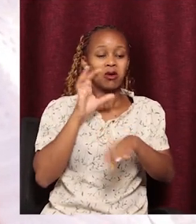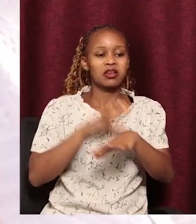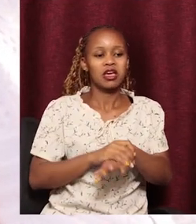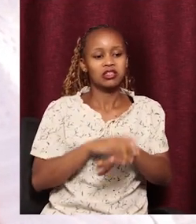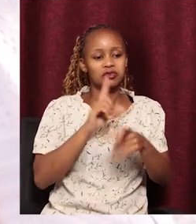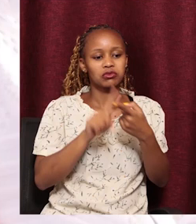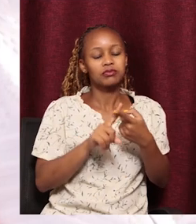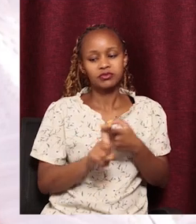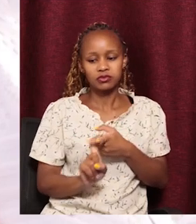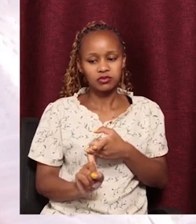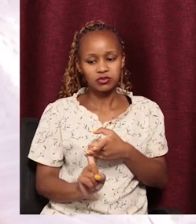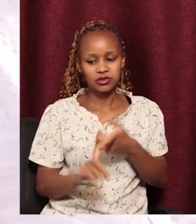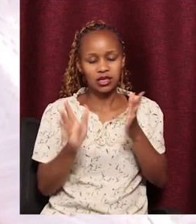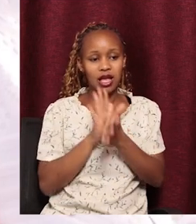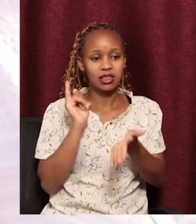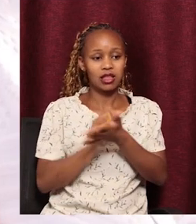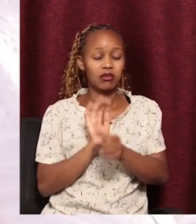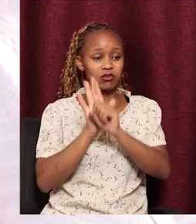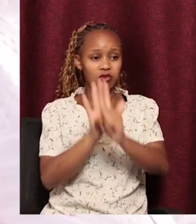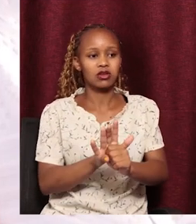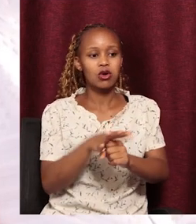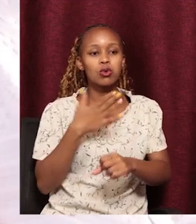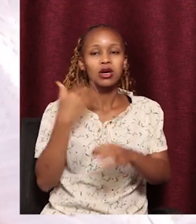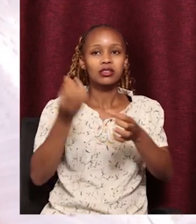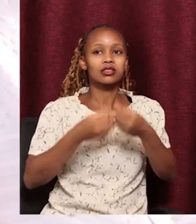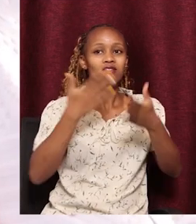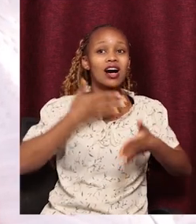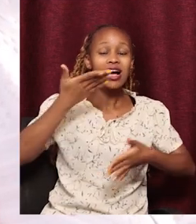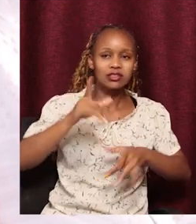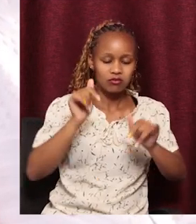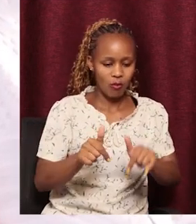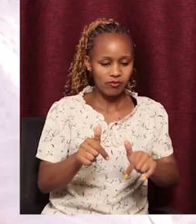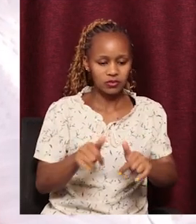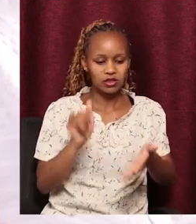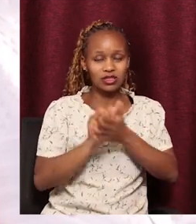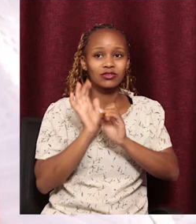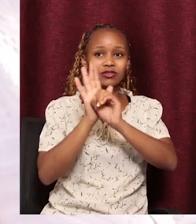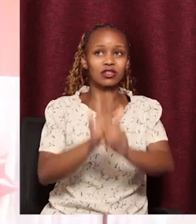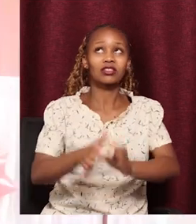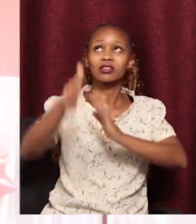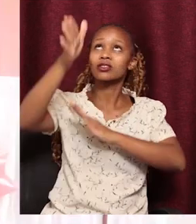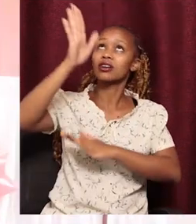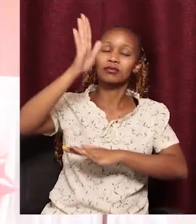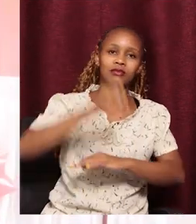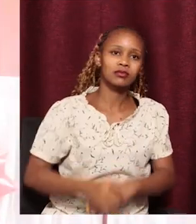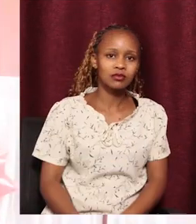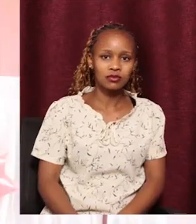get to. And that force, I want to give the answer today, that force is God.